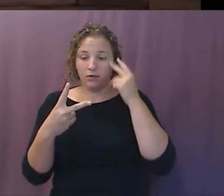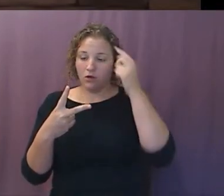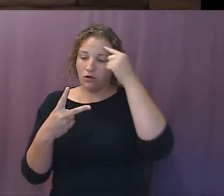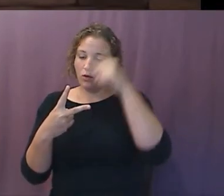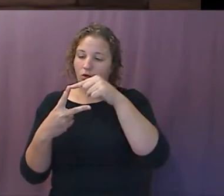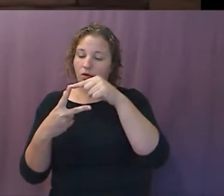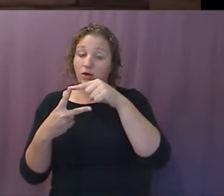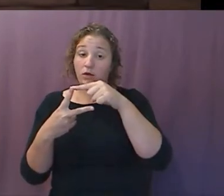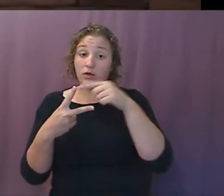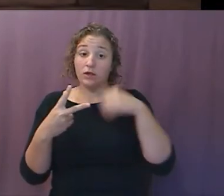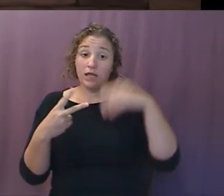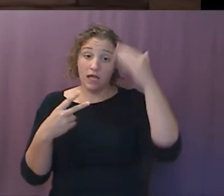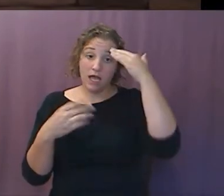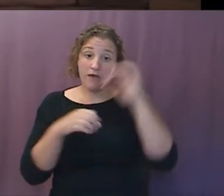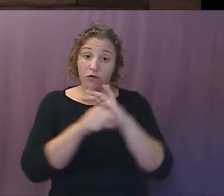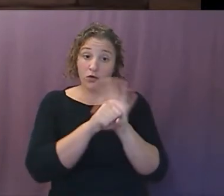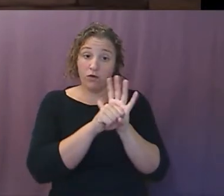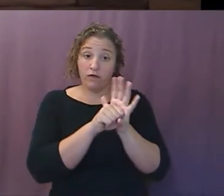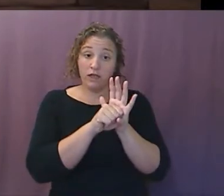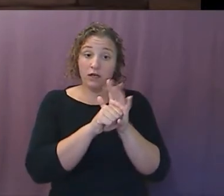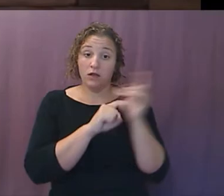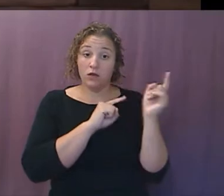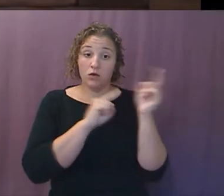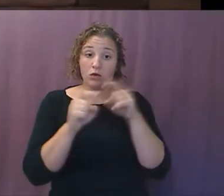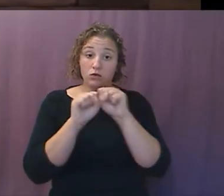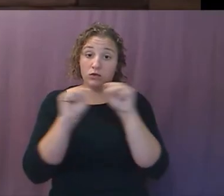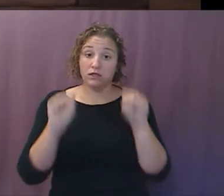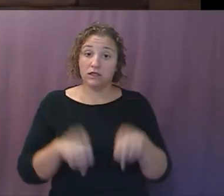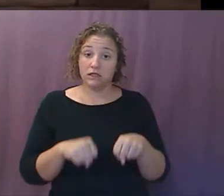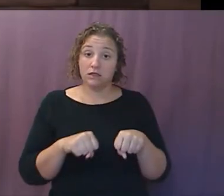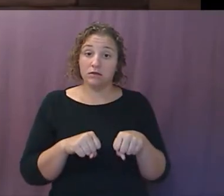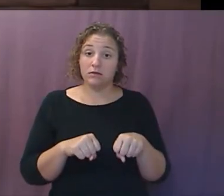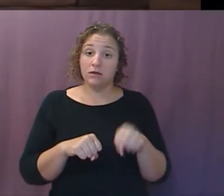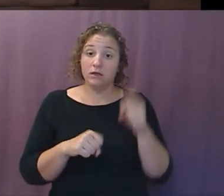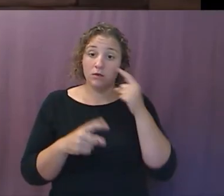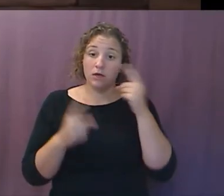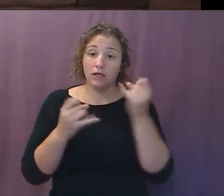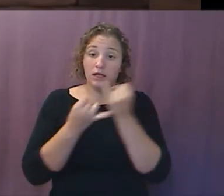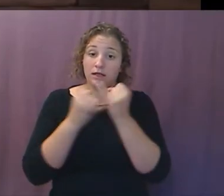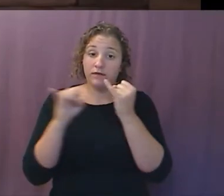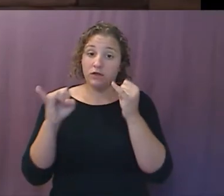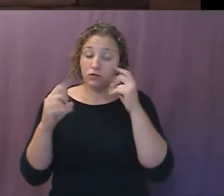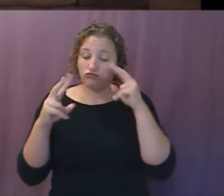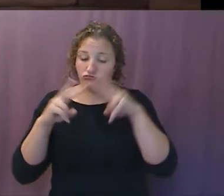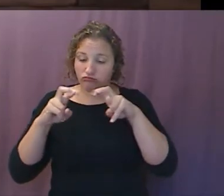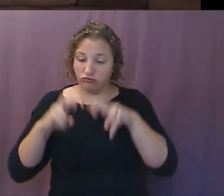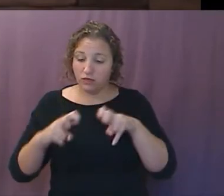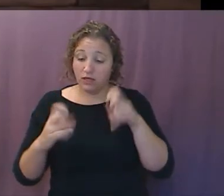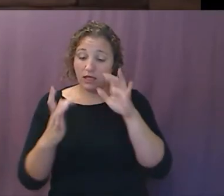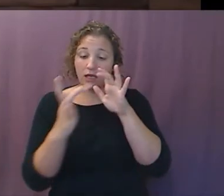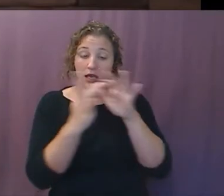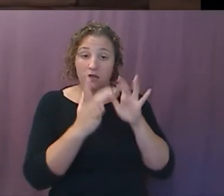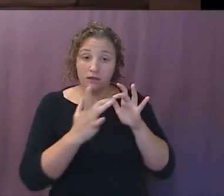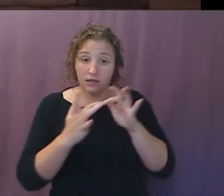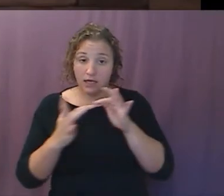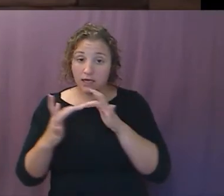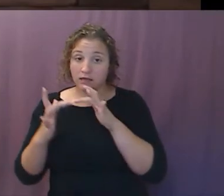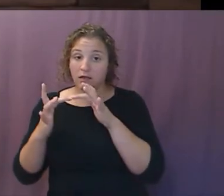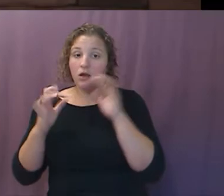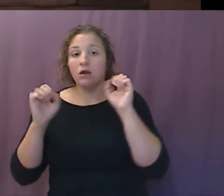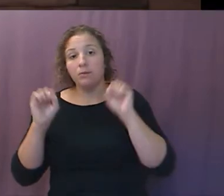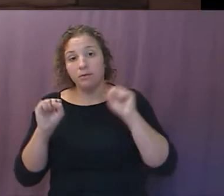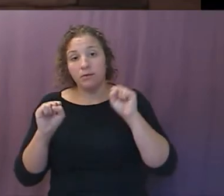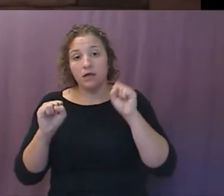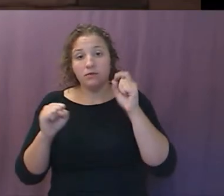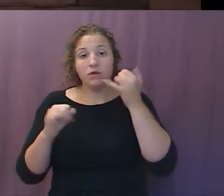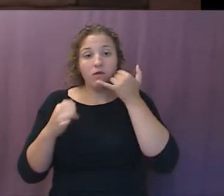either goes to one of two systems. One, a centralized where there are individuals who will look at it and then contact those within or whose phones